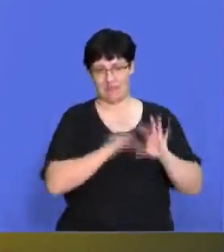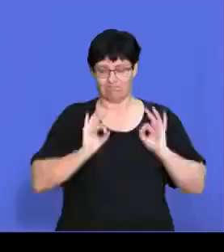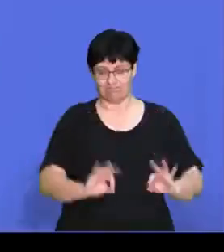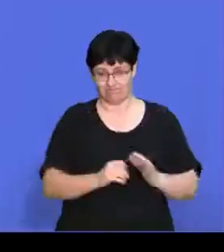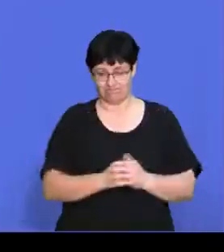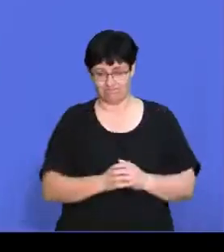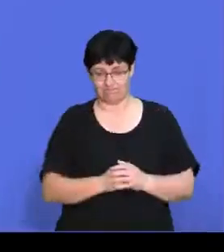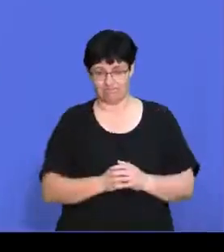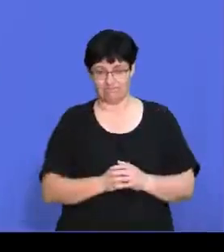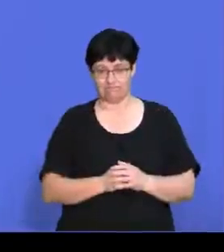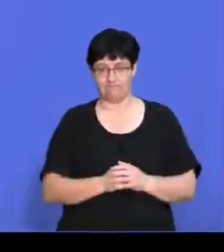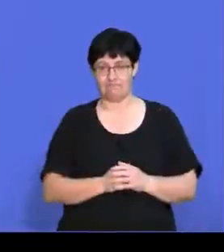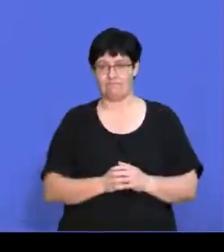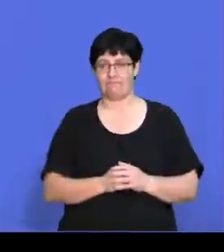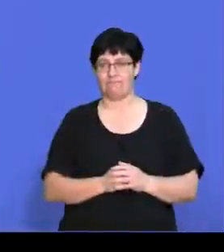then.